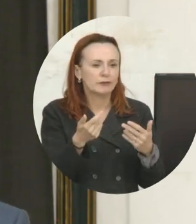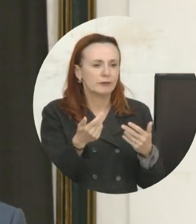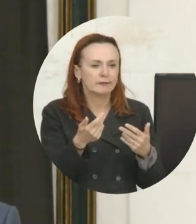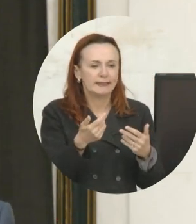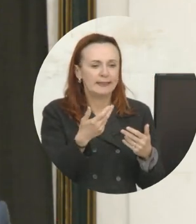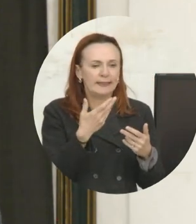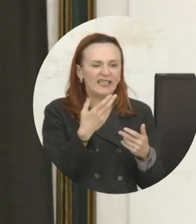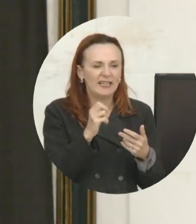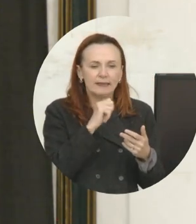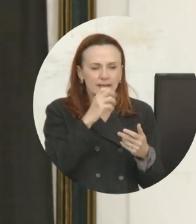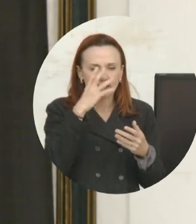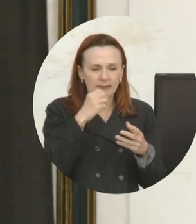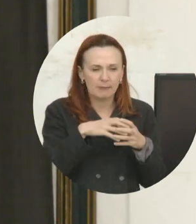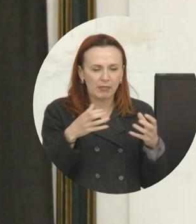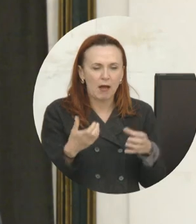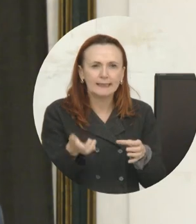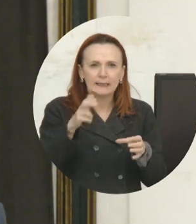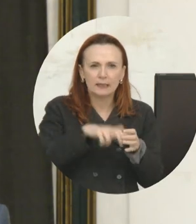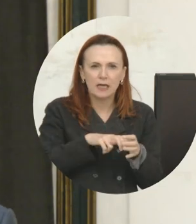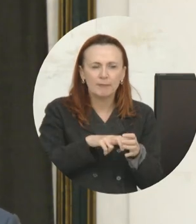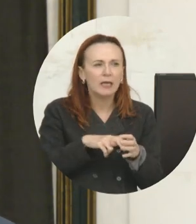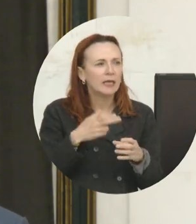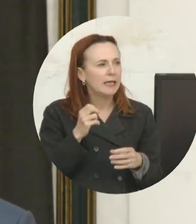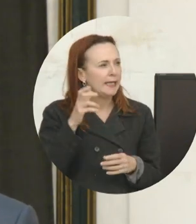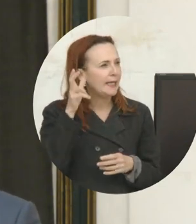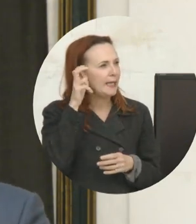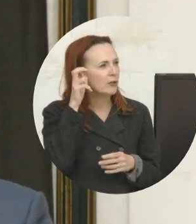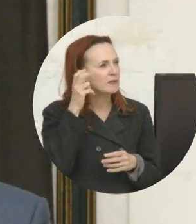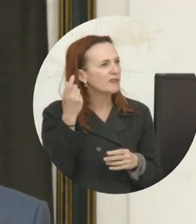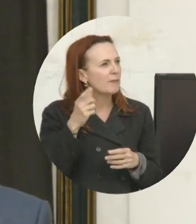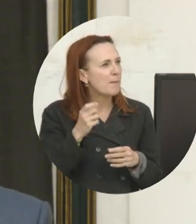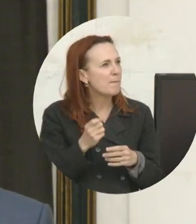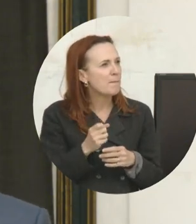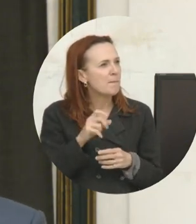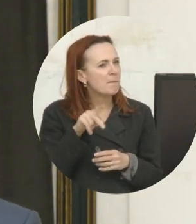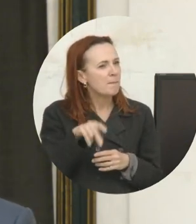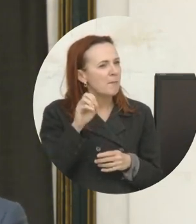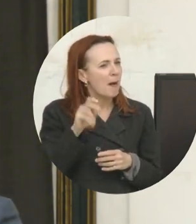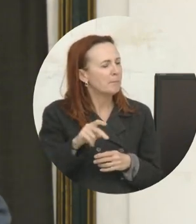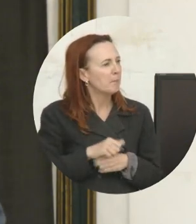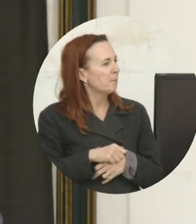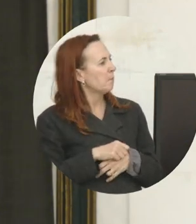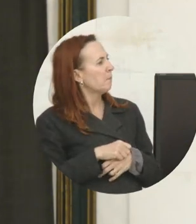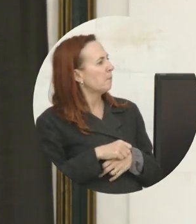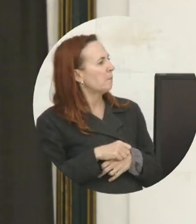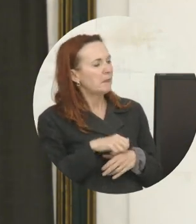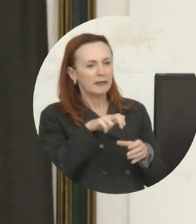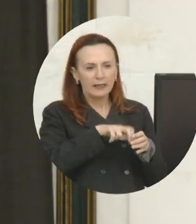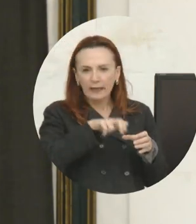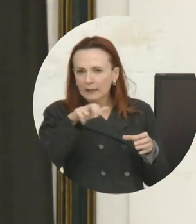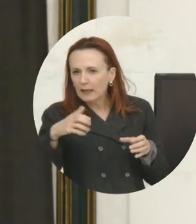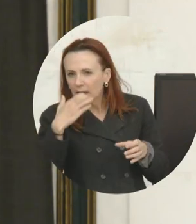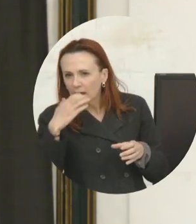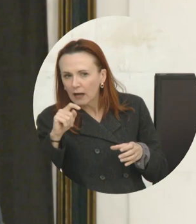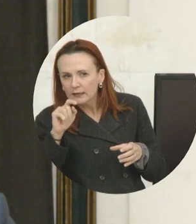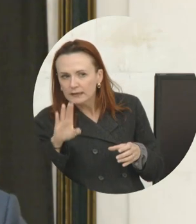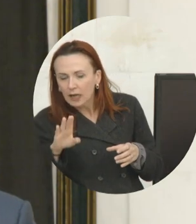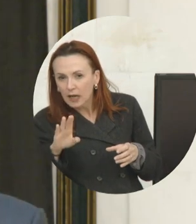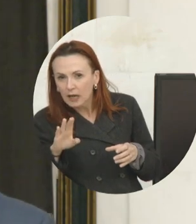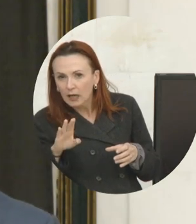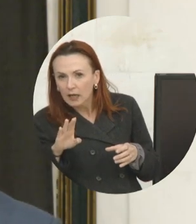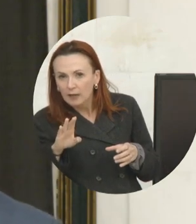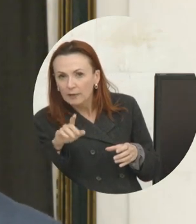And he heard this popping sound, and he stood out of the hot tub, he looked over the backyard, we have a little fence,